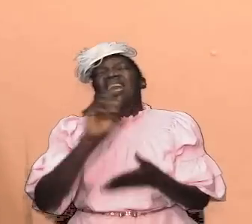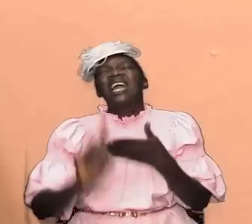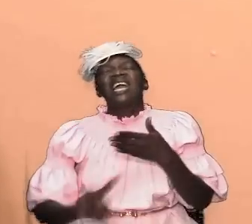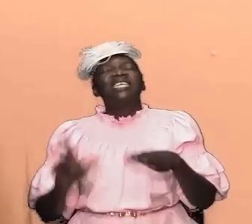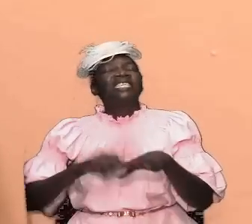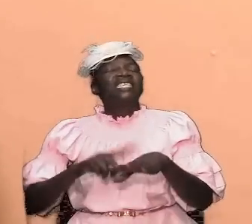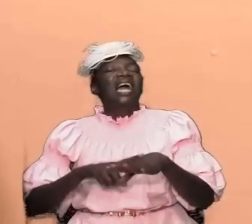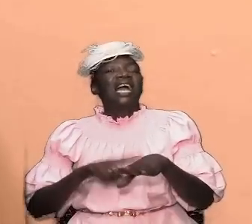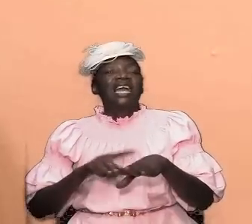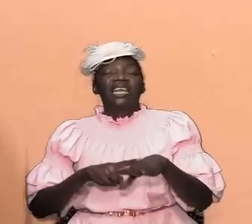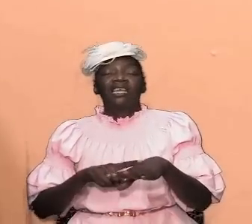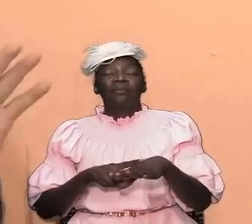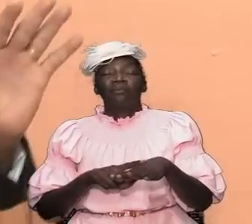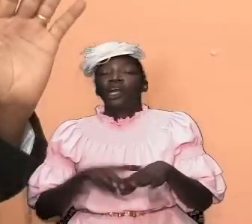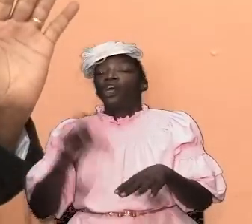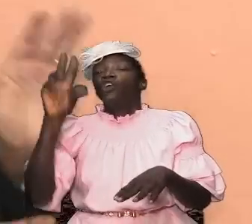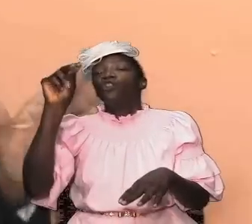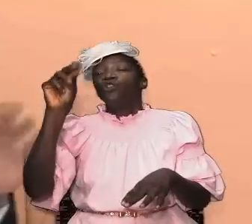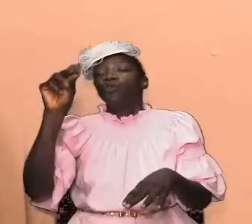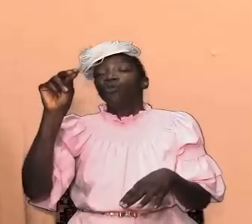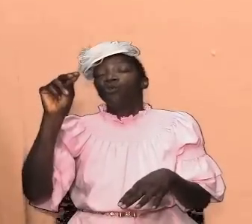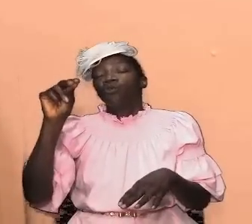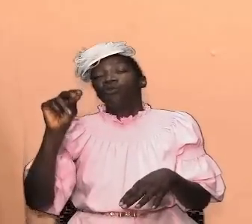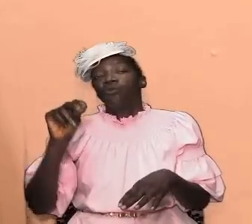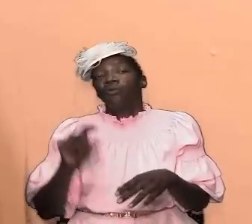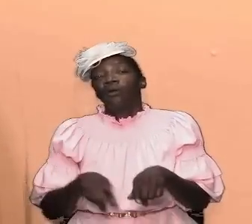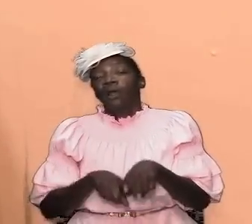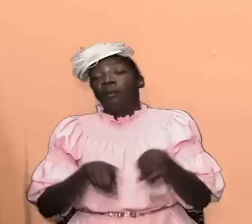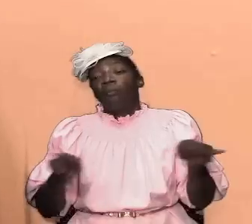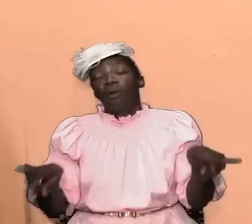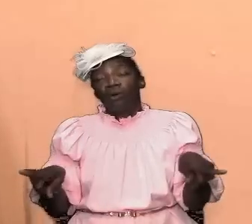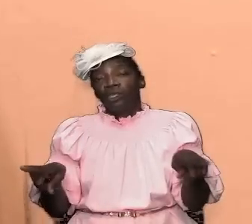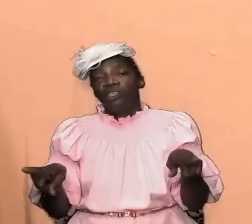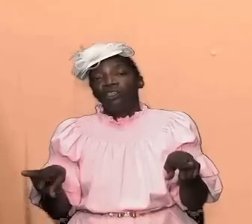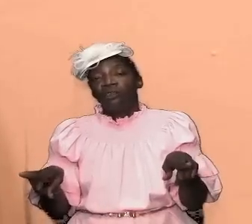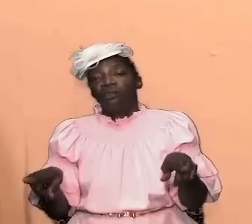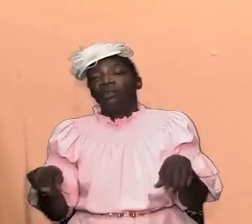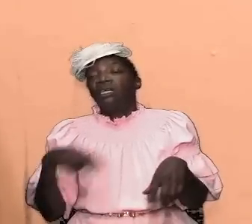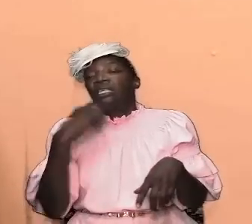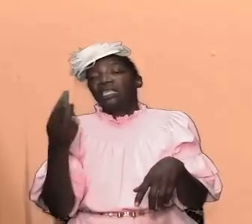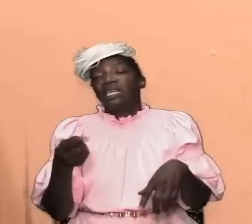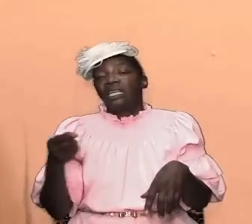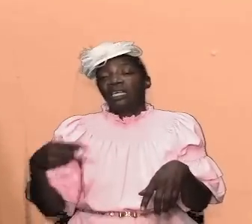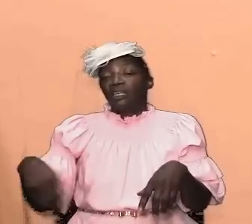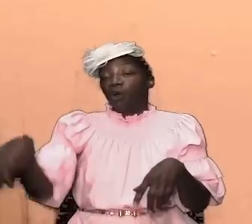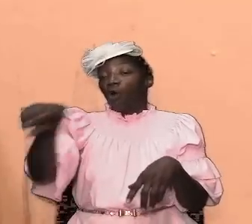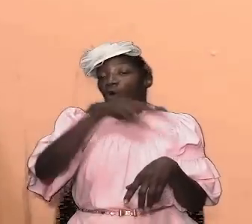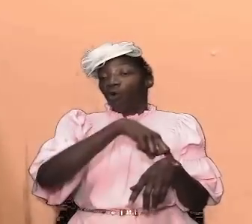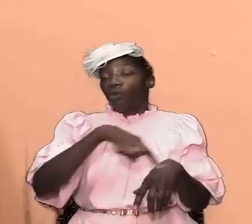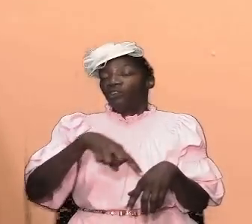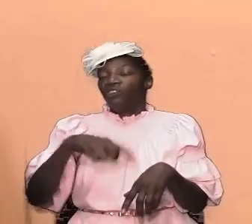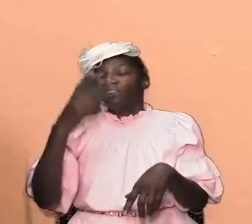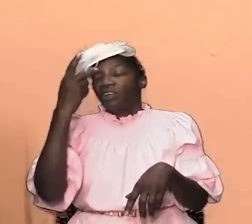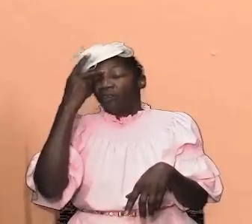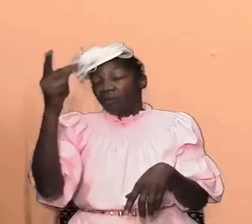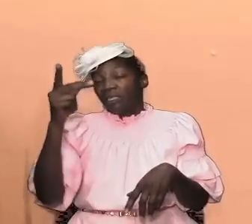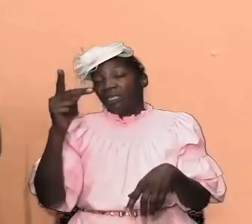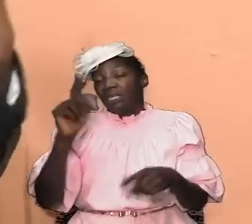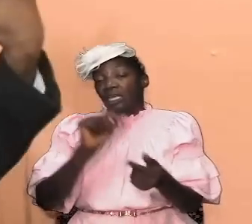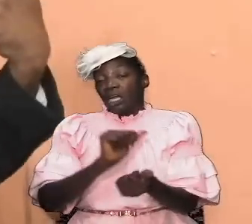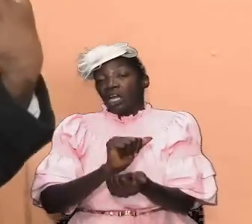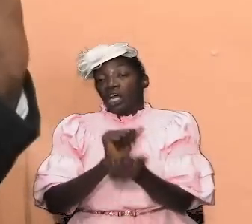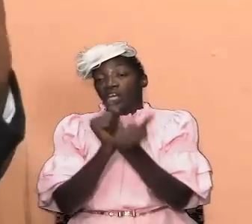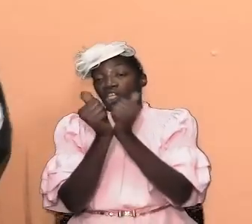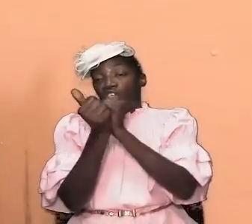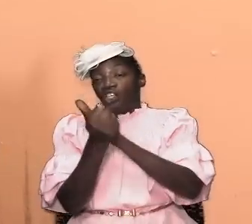although that clearly is at play but i'm just suggesting to us that we see a shift in